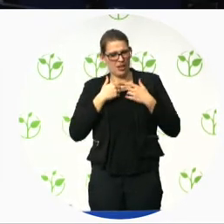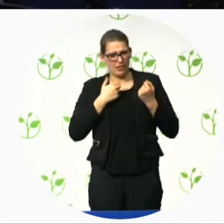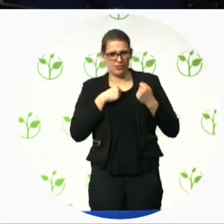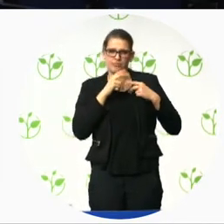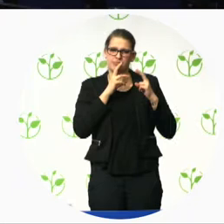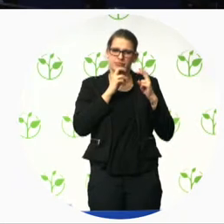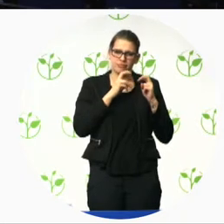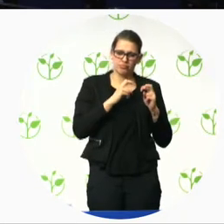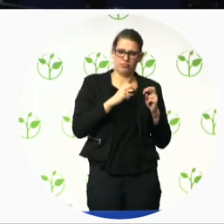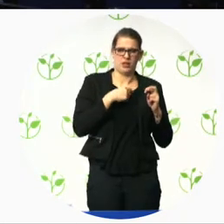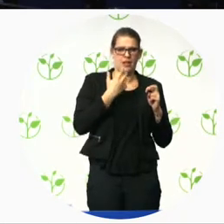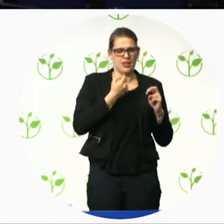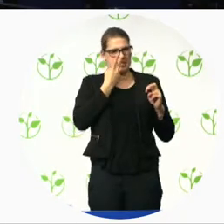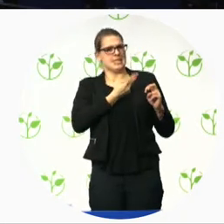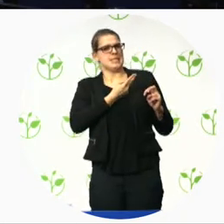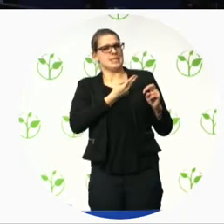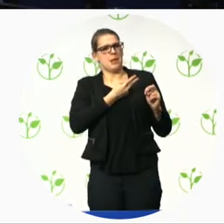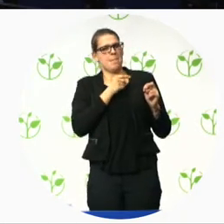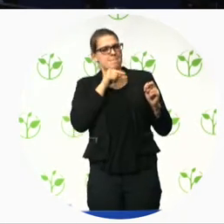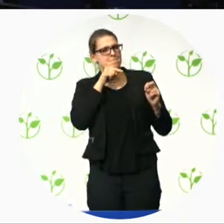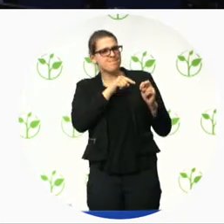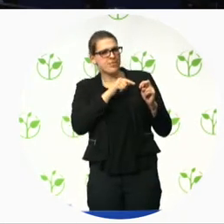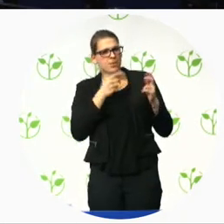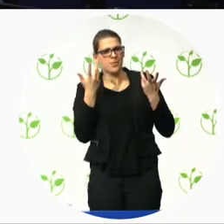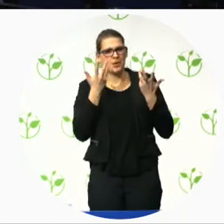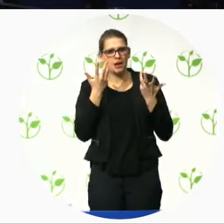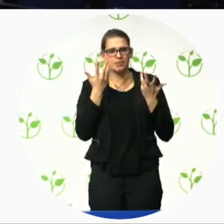terms of some laws where they put